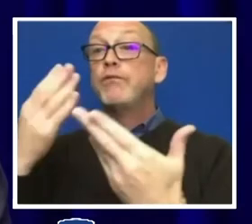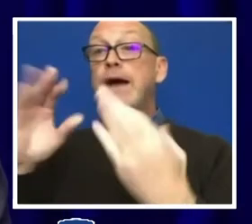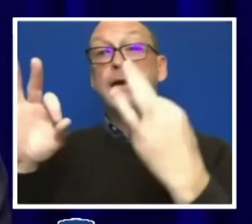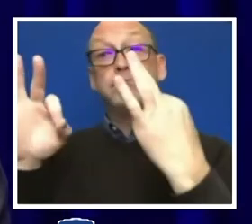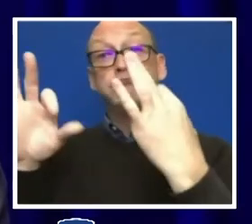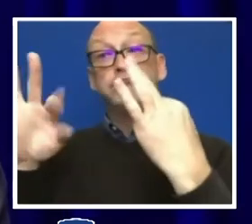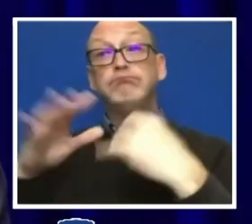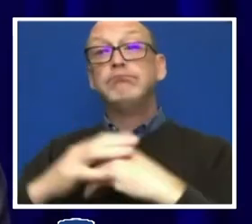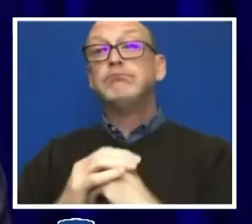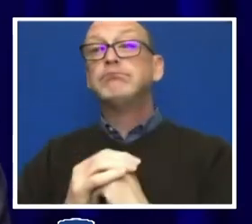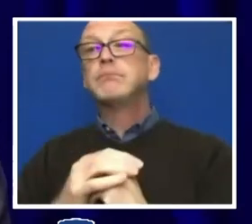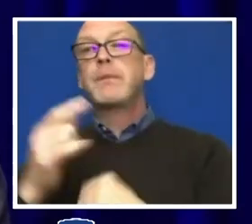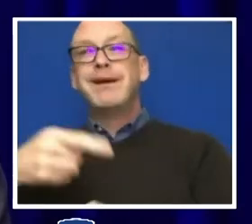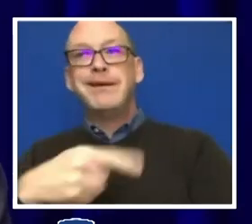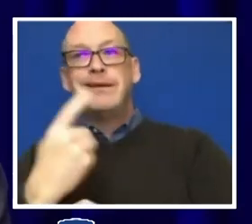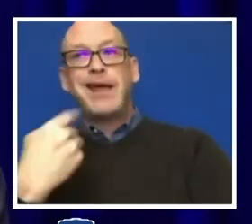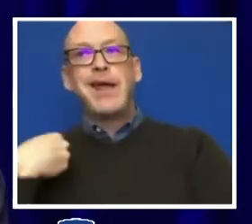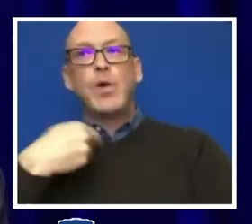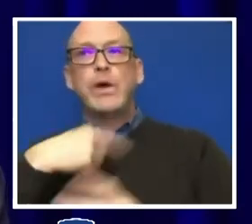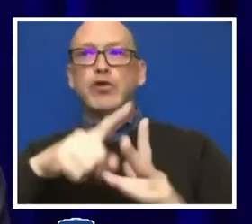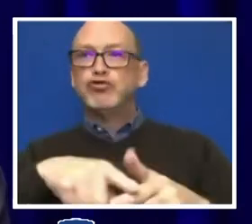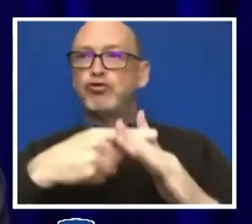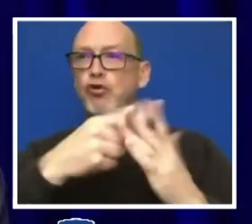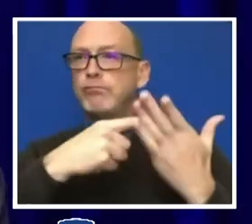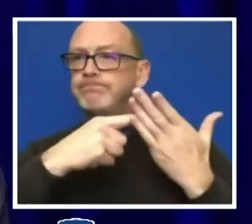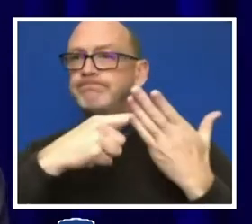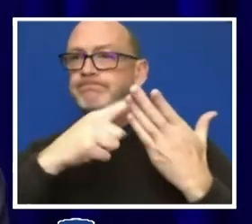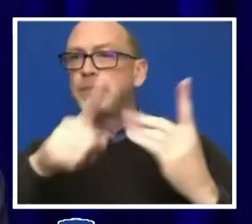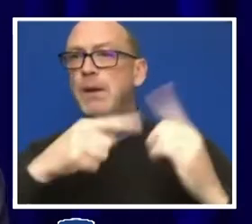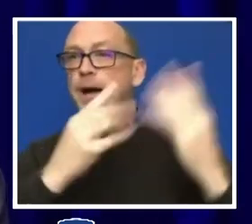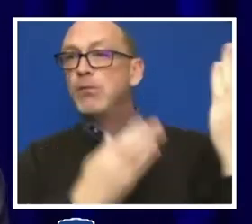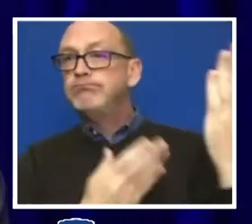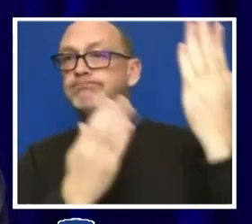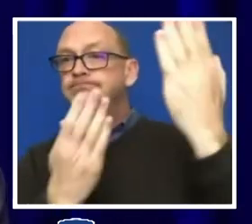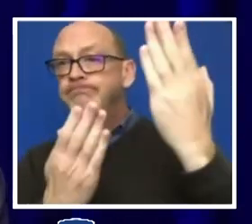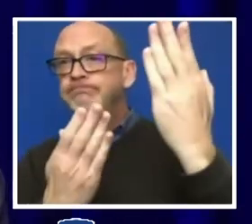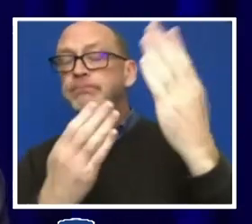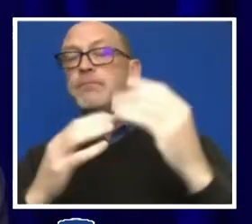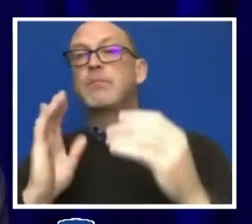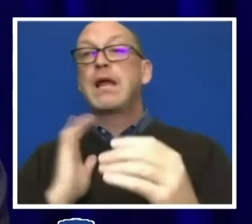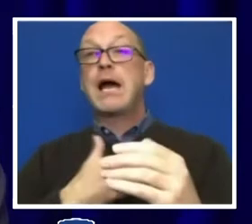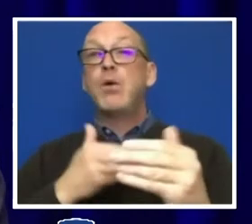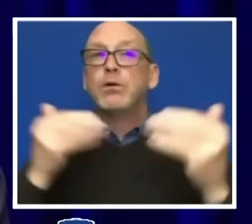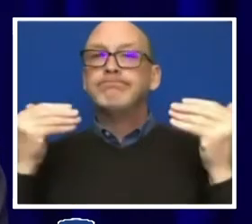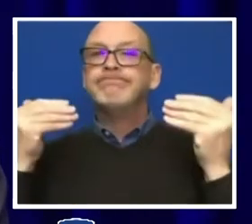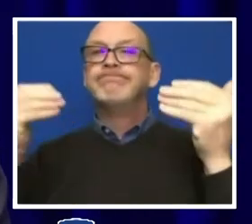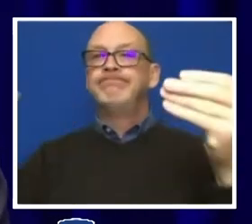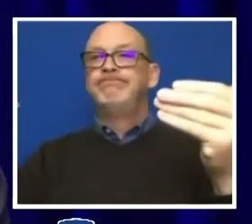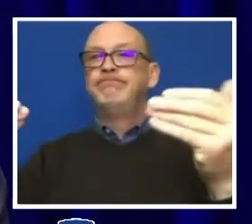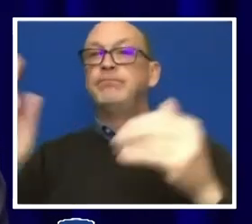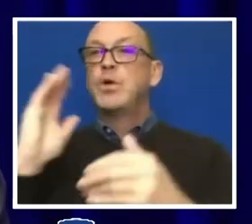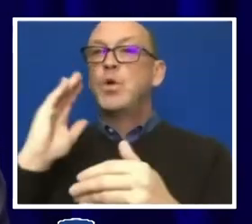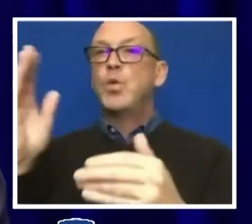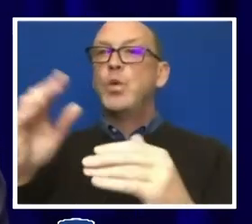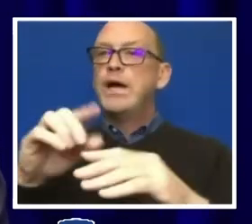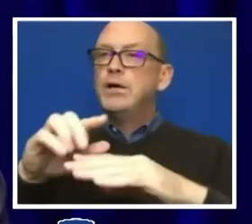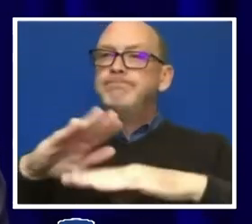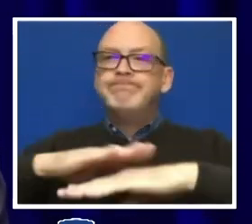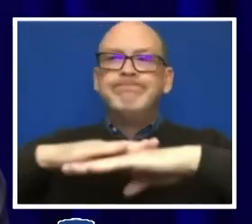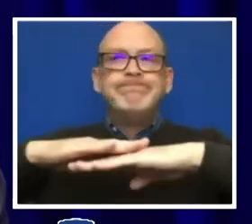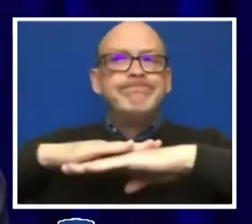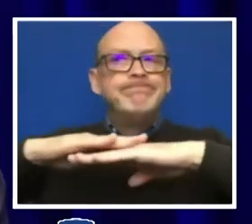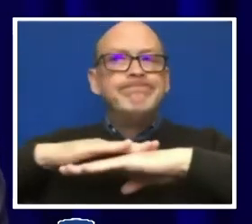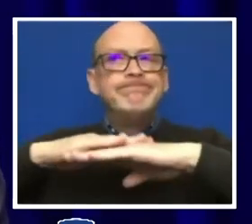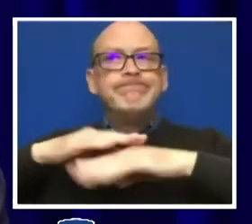Today we are beginning discussions around these recommendations and our path forward. We will just scratch the surface during the hour we have